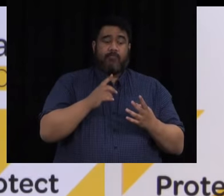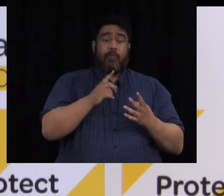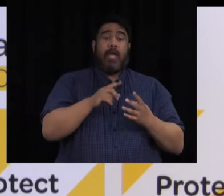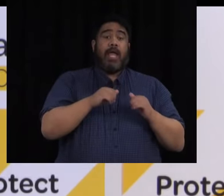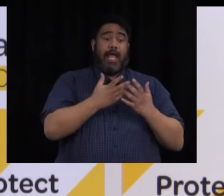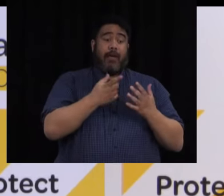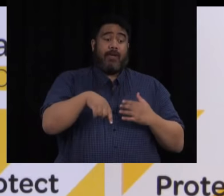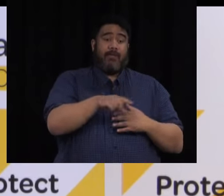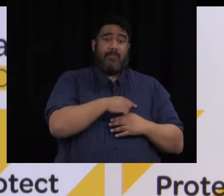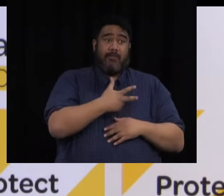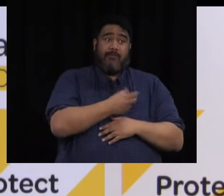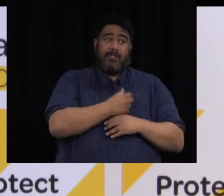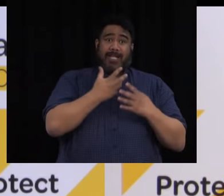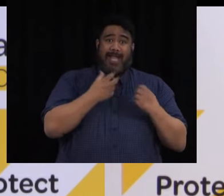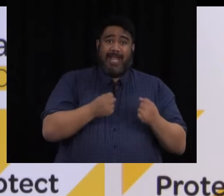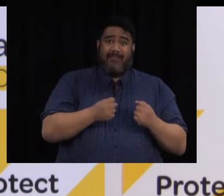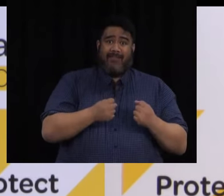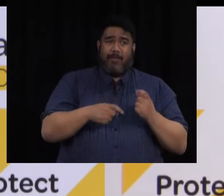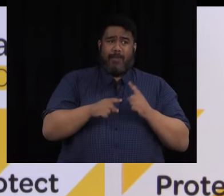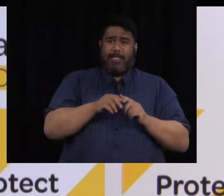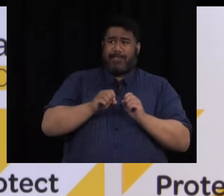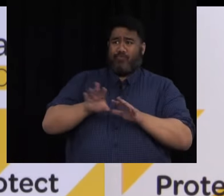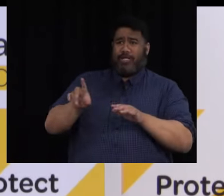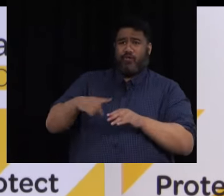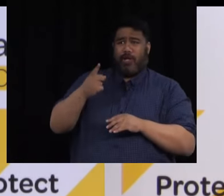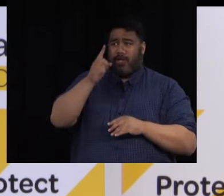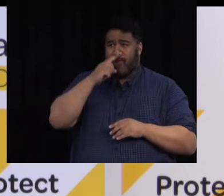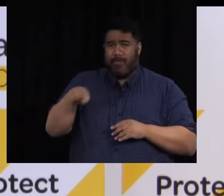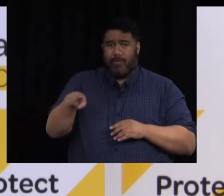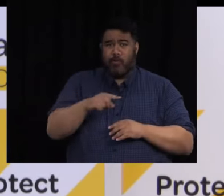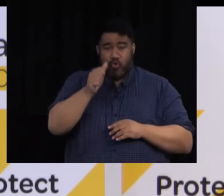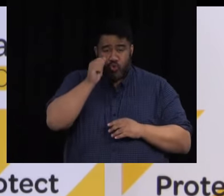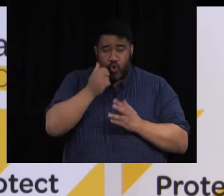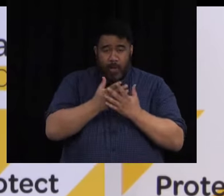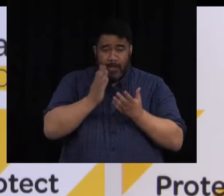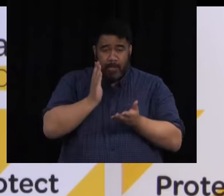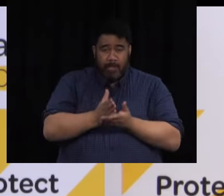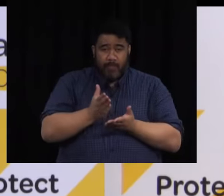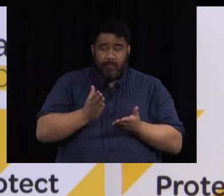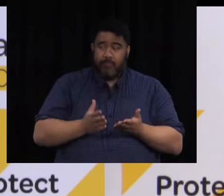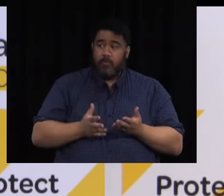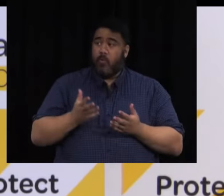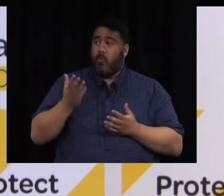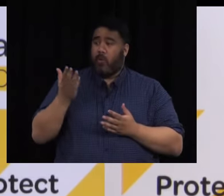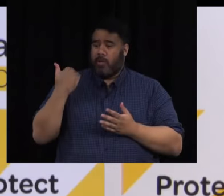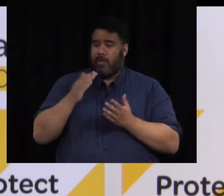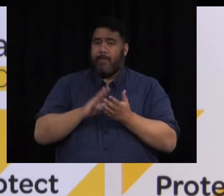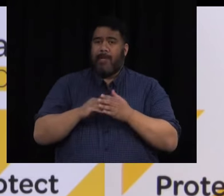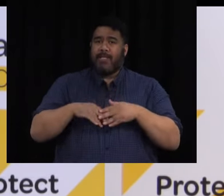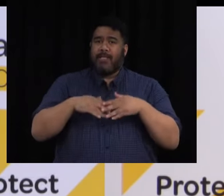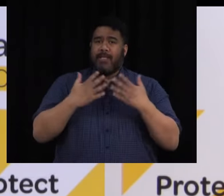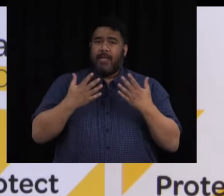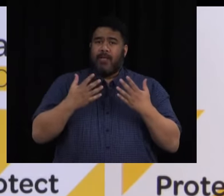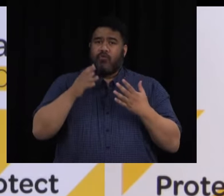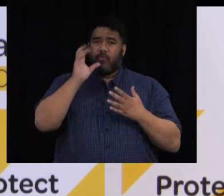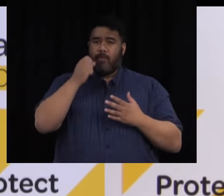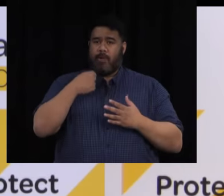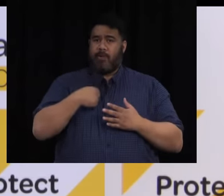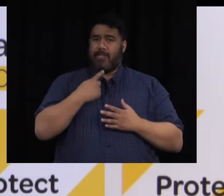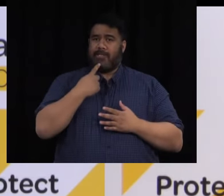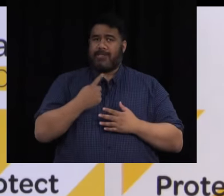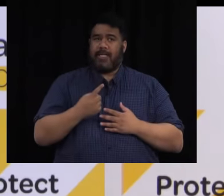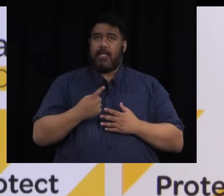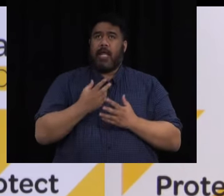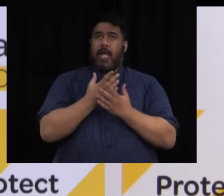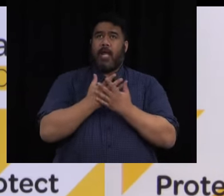I gave an update I think on Monday with the proportions of all our cases or the eligible people who are eligible